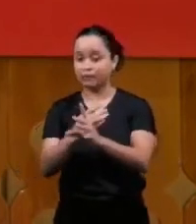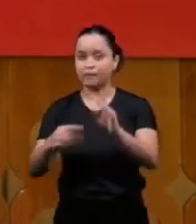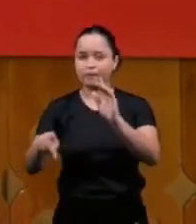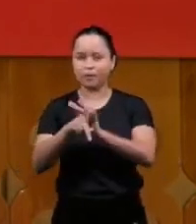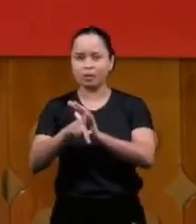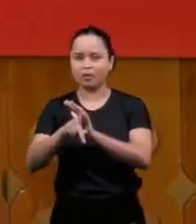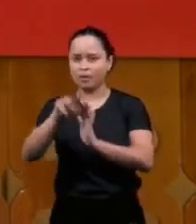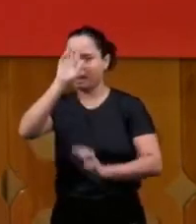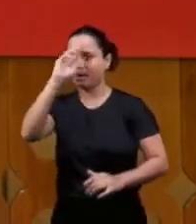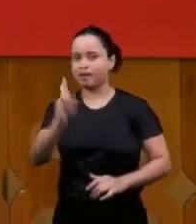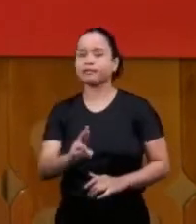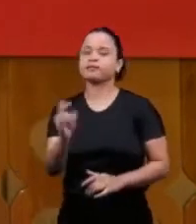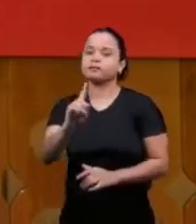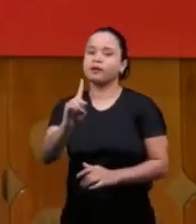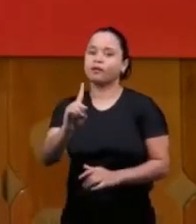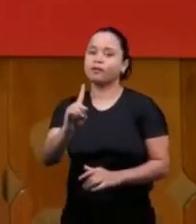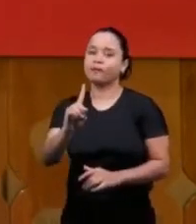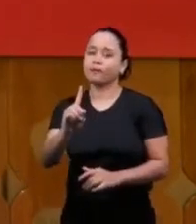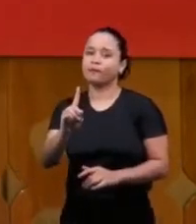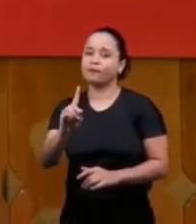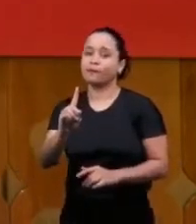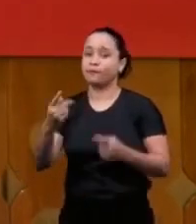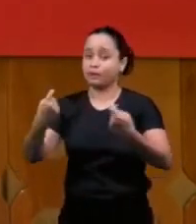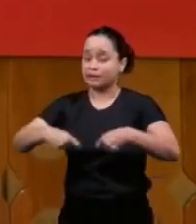reason it's by revelation